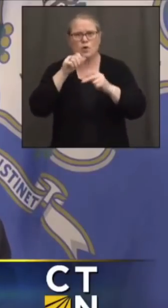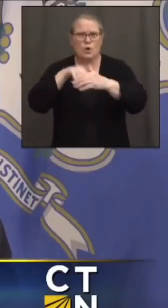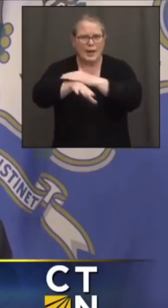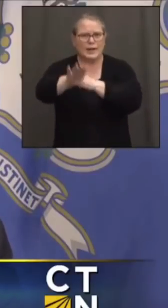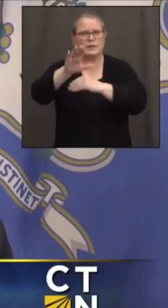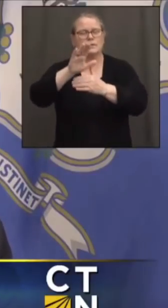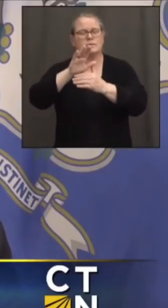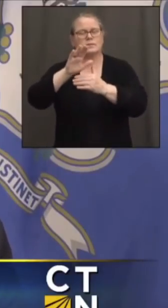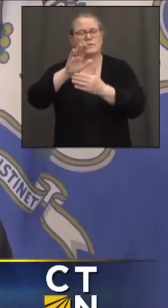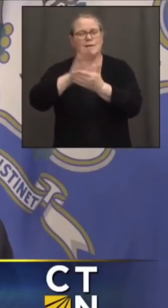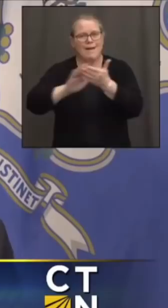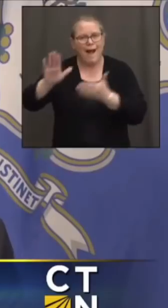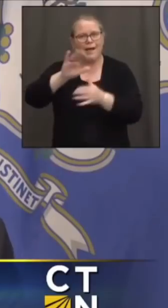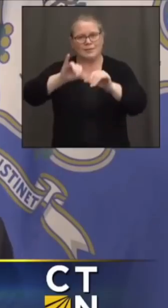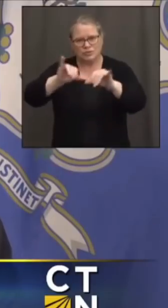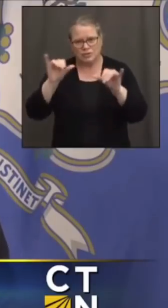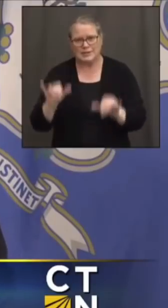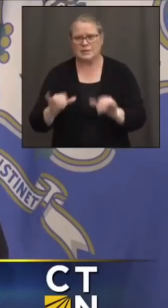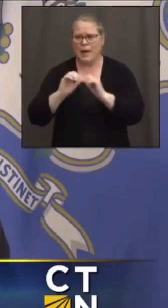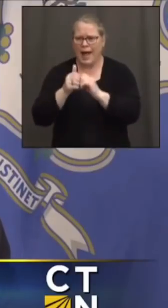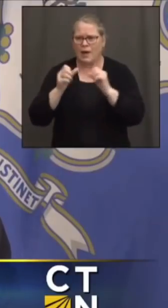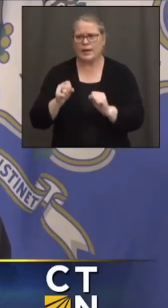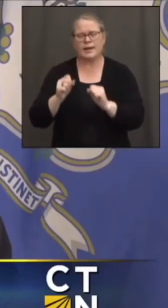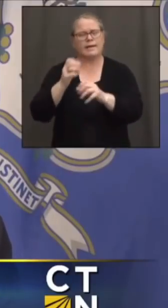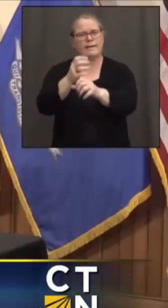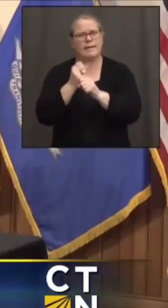education and a job. Terrence?